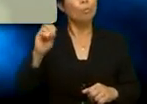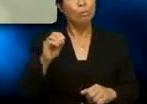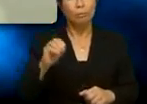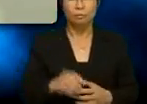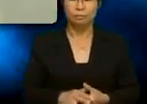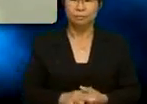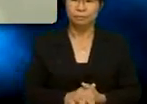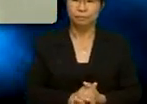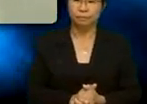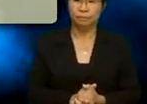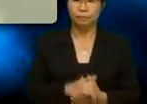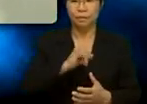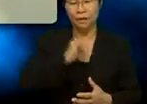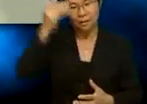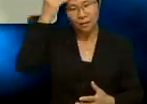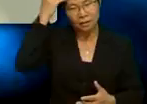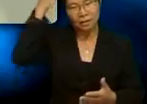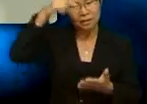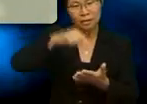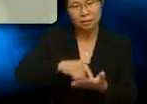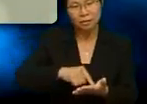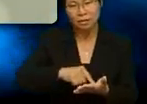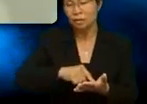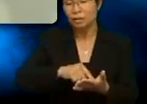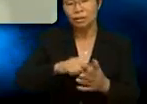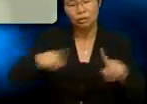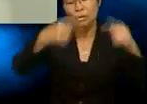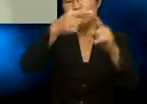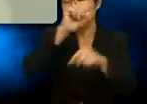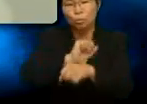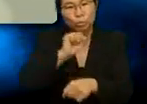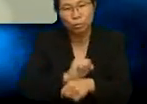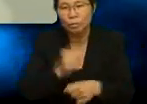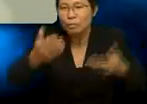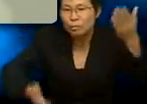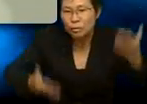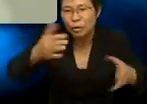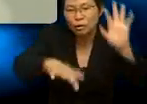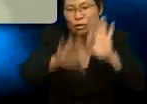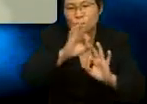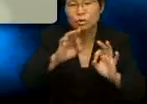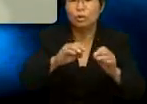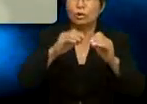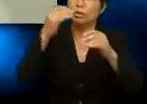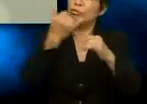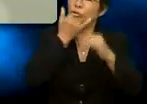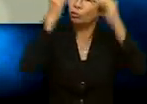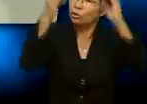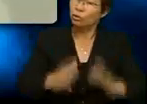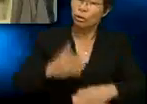I knew this wasn't going to work. Perhaps he has chosen the wrong coach to help him improve his English.